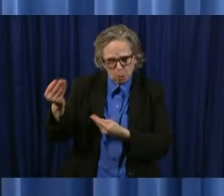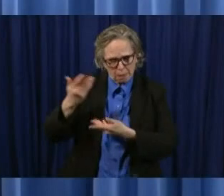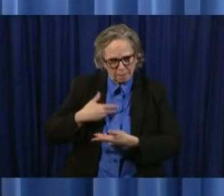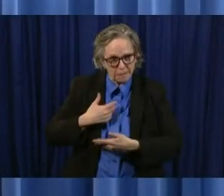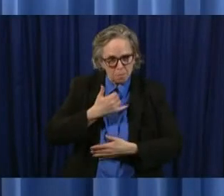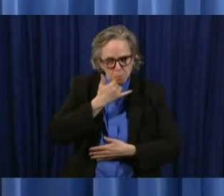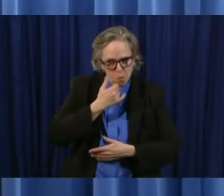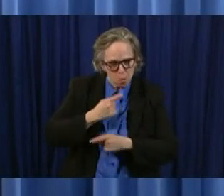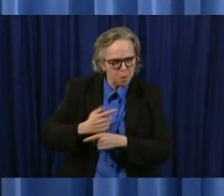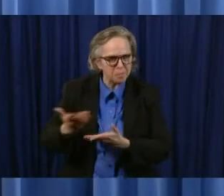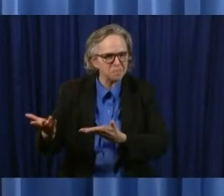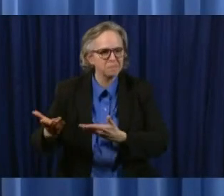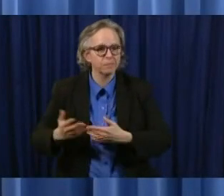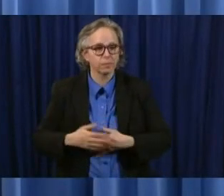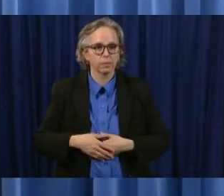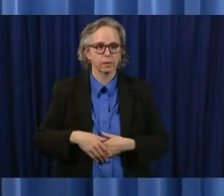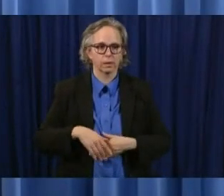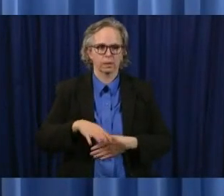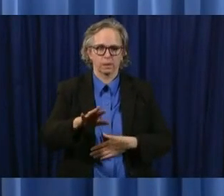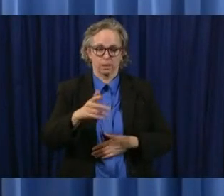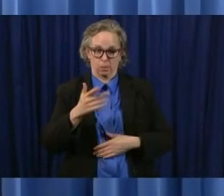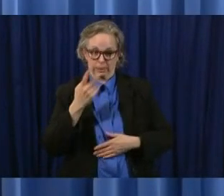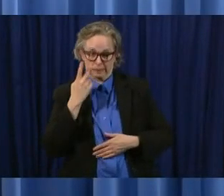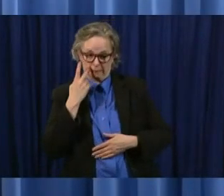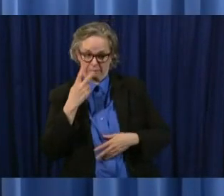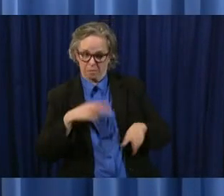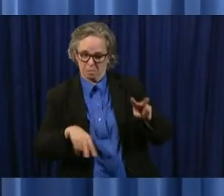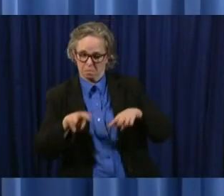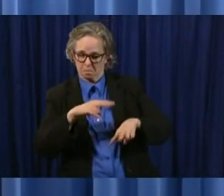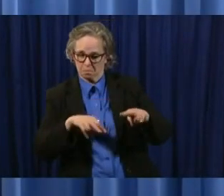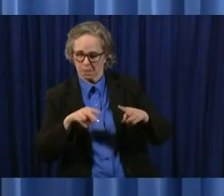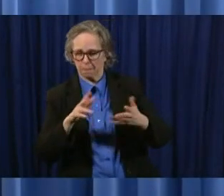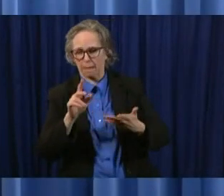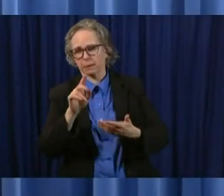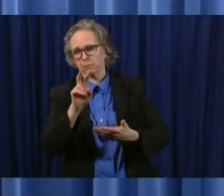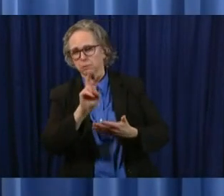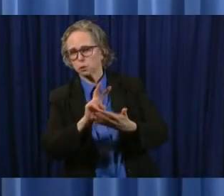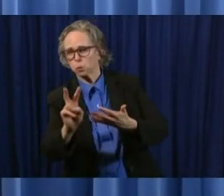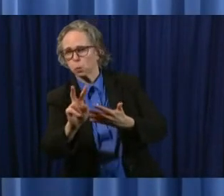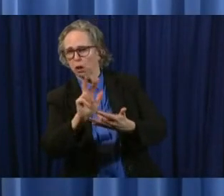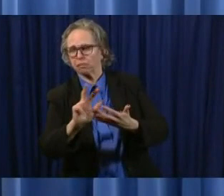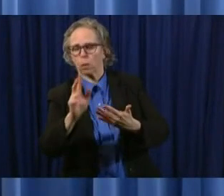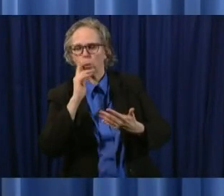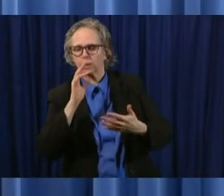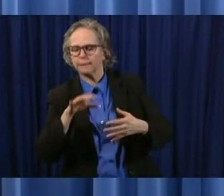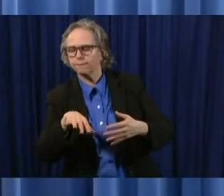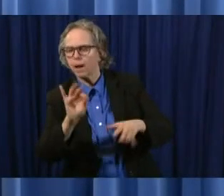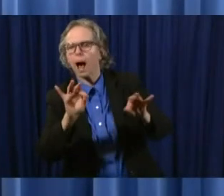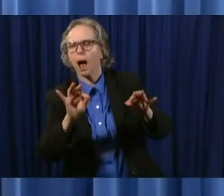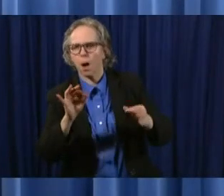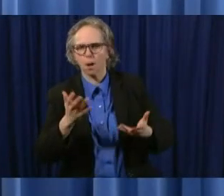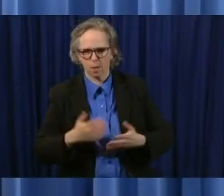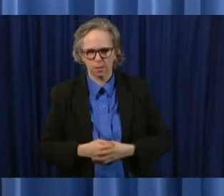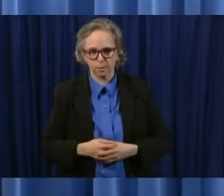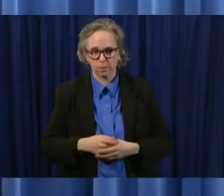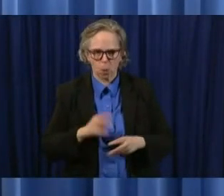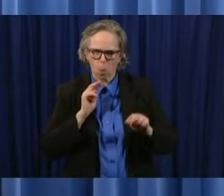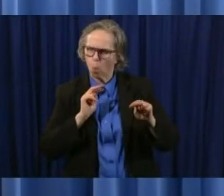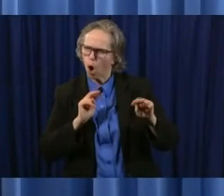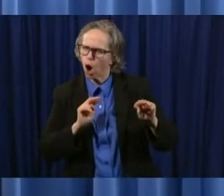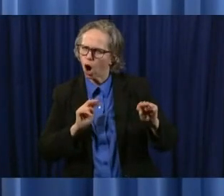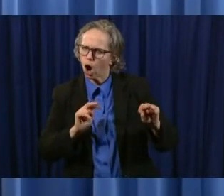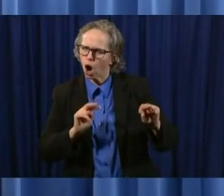before you really start seeing anything and so we're going to have to obviously we're going to be watching these things uh and